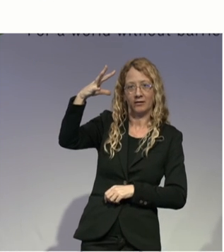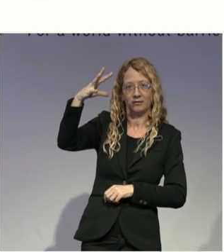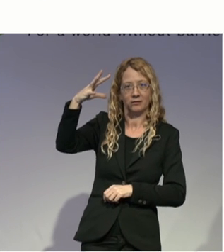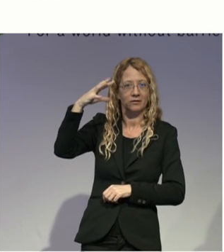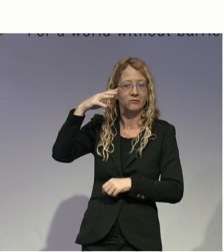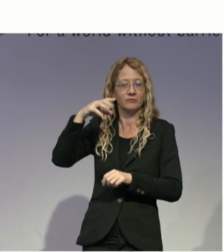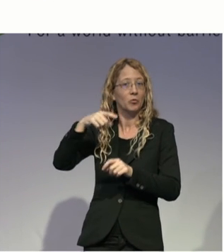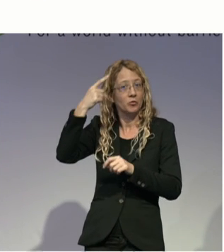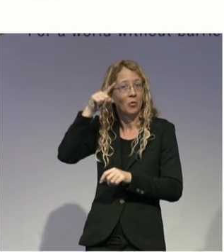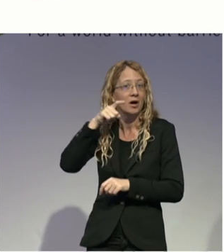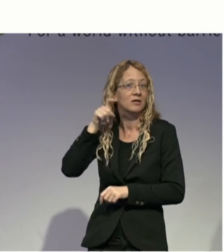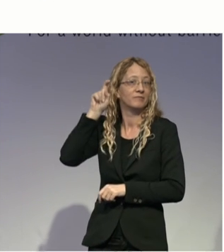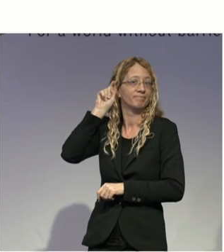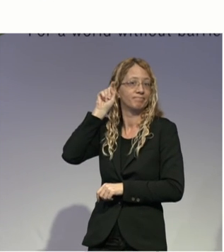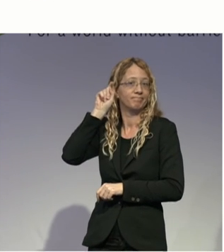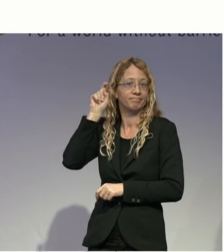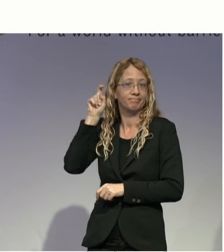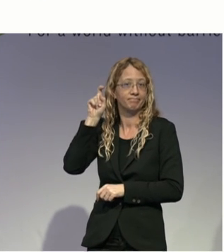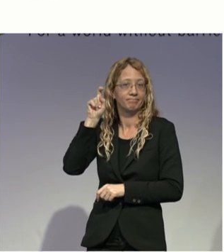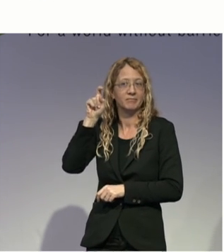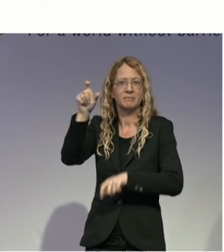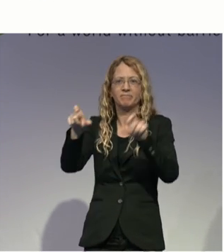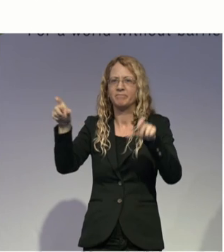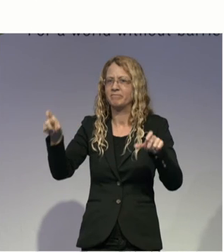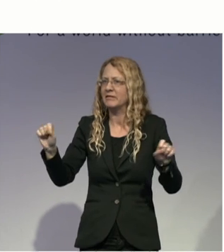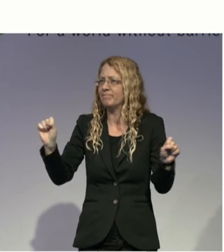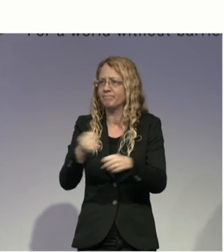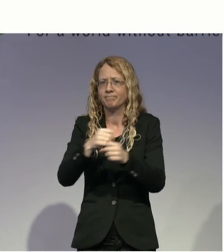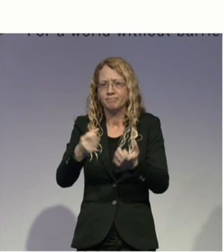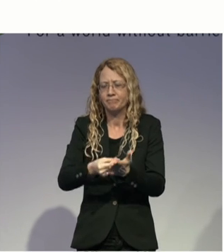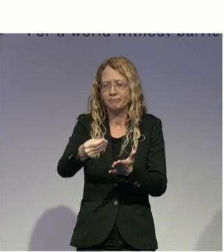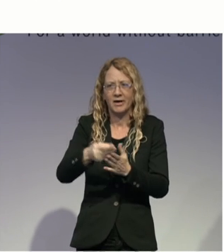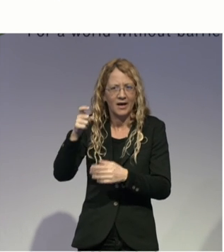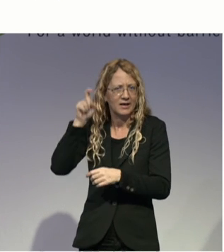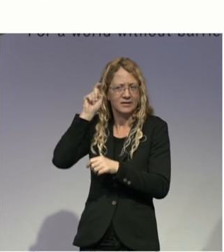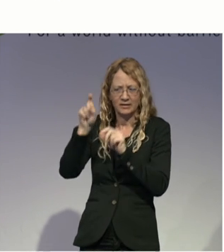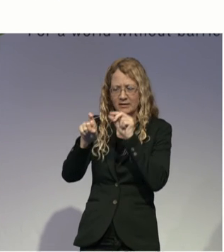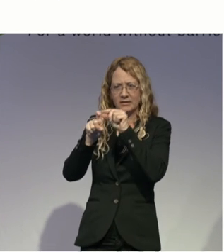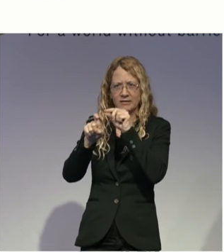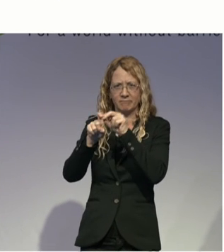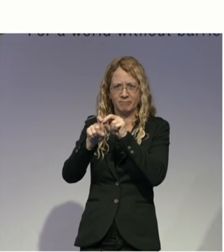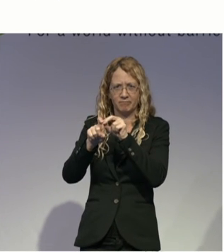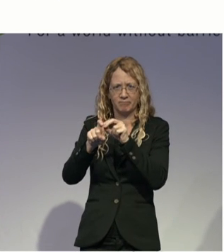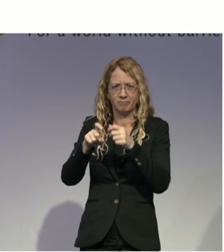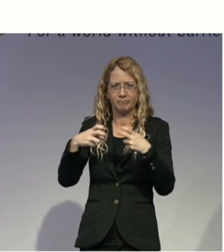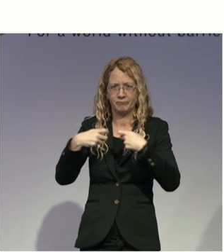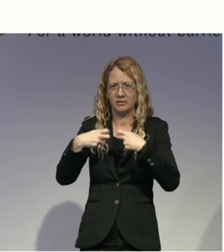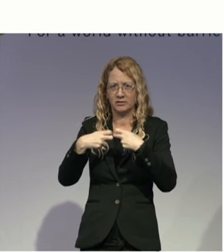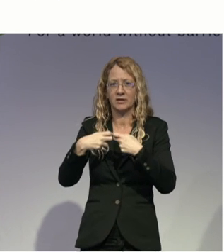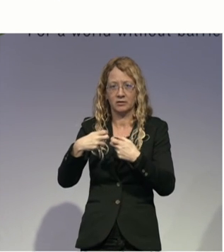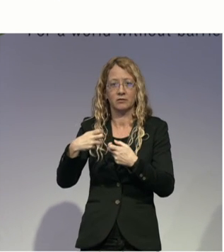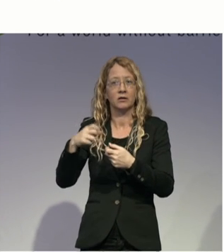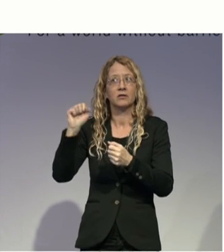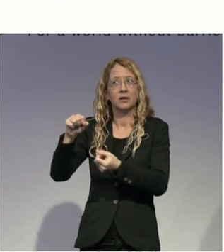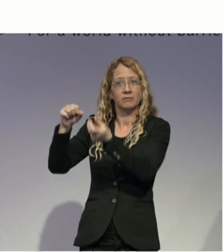hearing. Anyone who has a hearing loss, is losing their hearing or is hearing impaired, knows the cost of using a